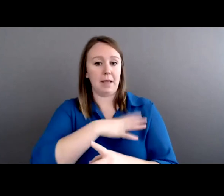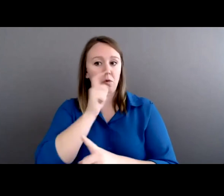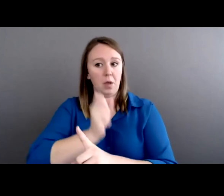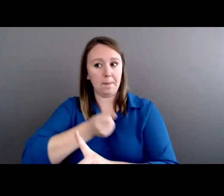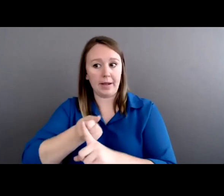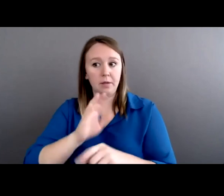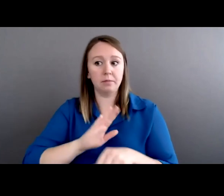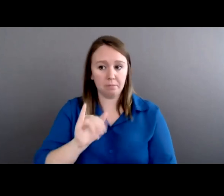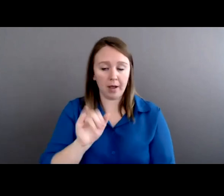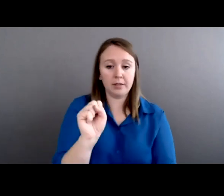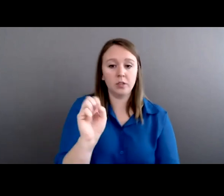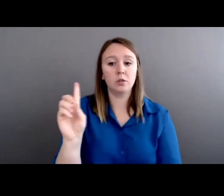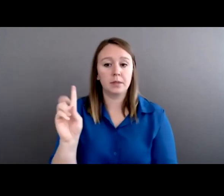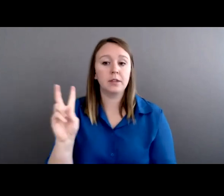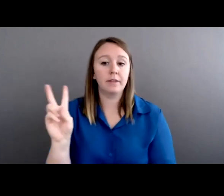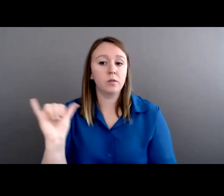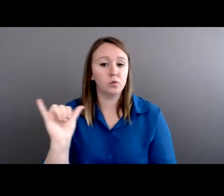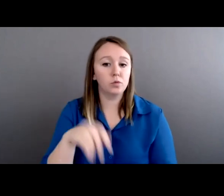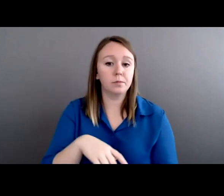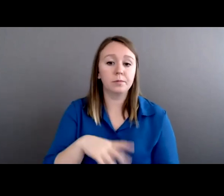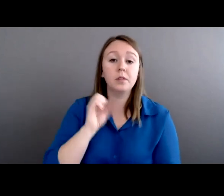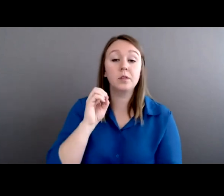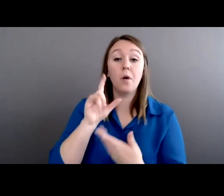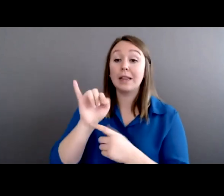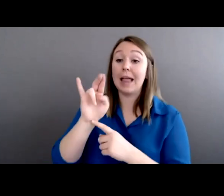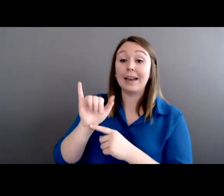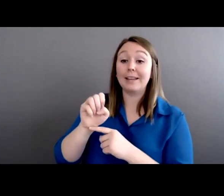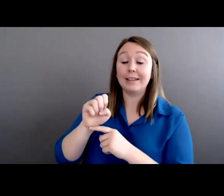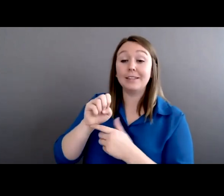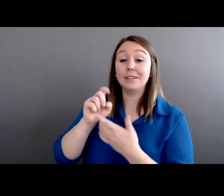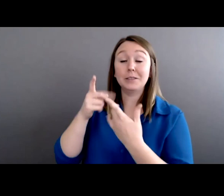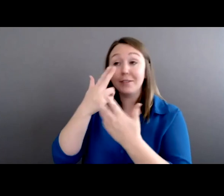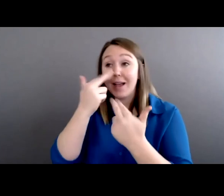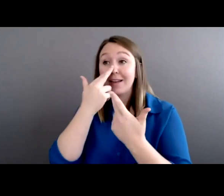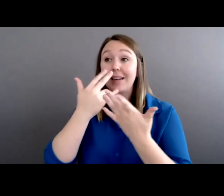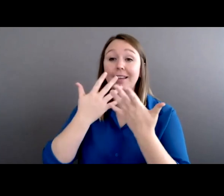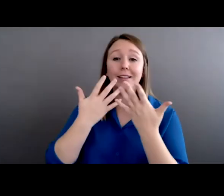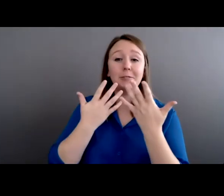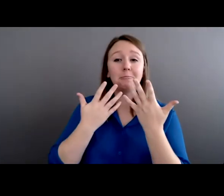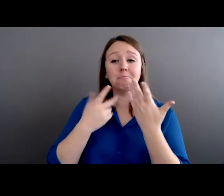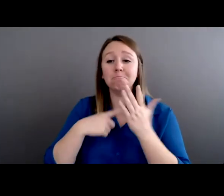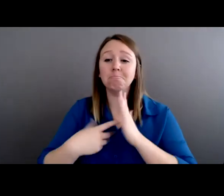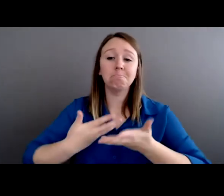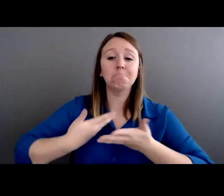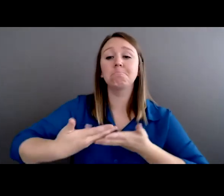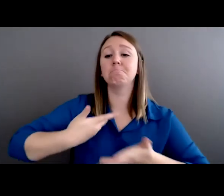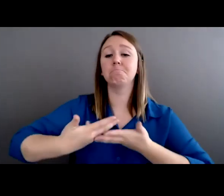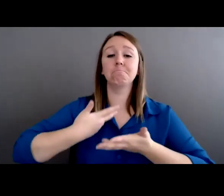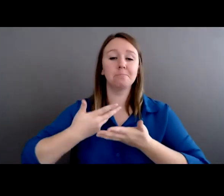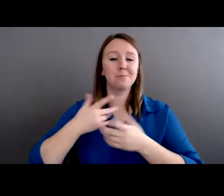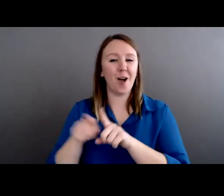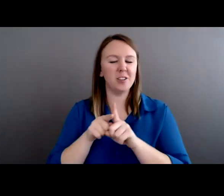are absolutely in for a treat with Lenny, who's not only funny and dynamic, but very thought-provoking. And I am absolutely